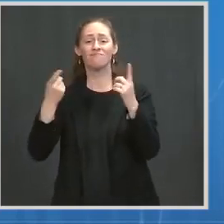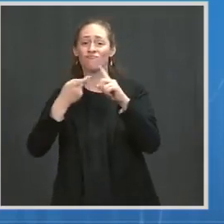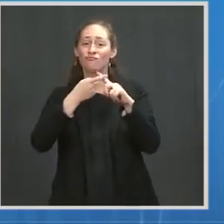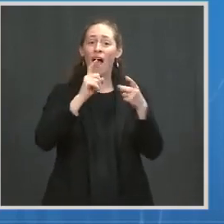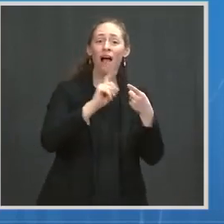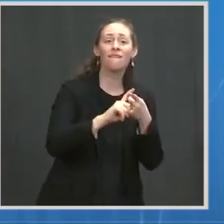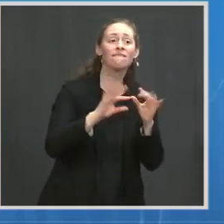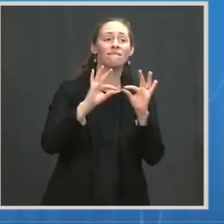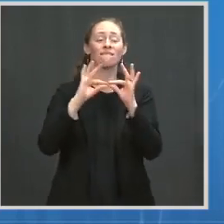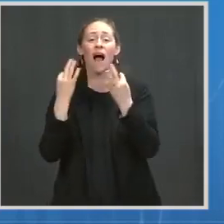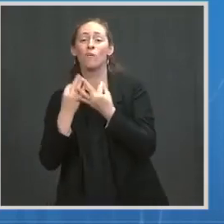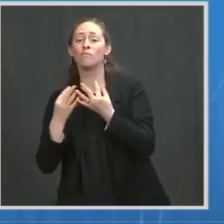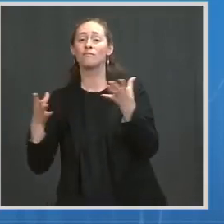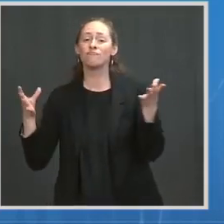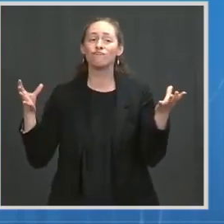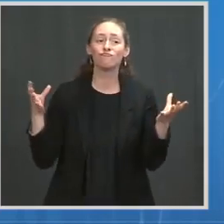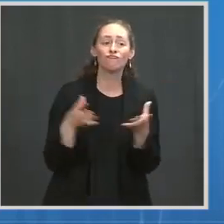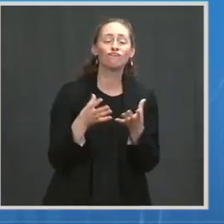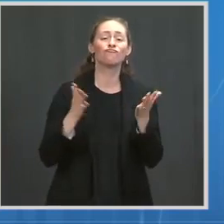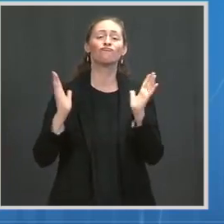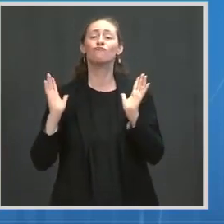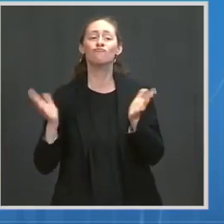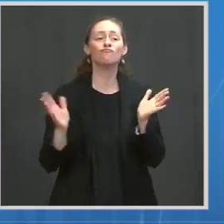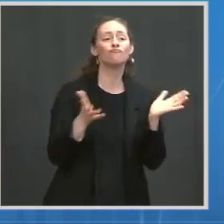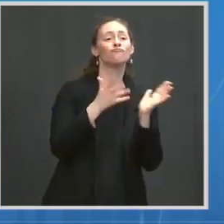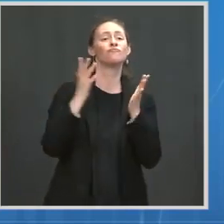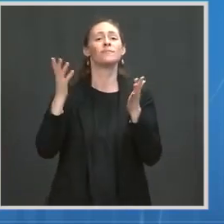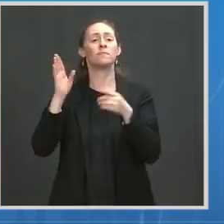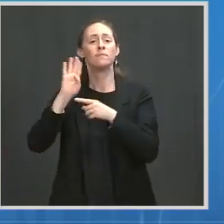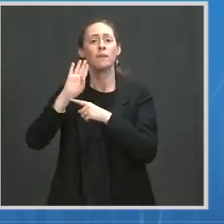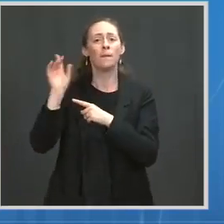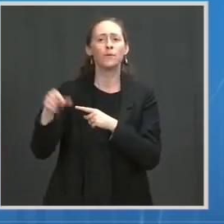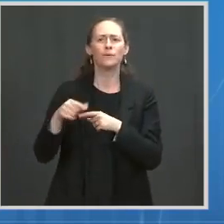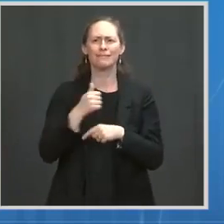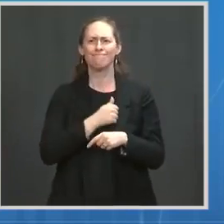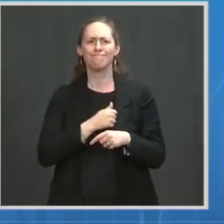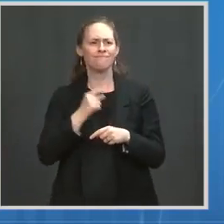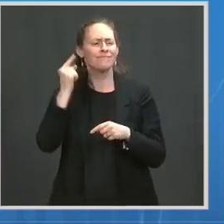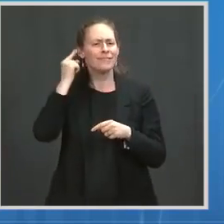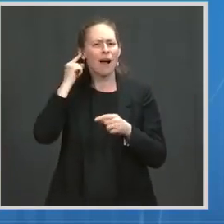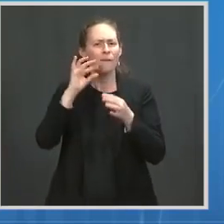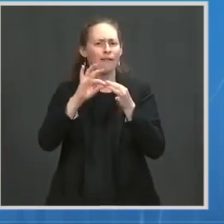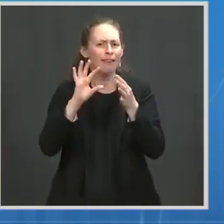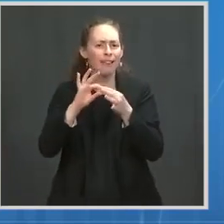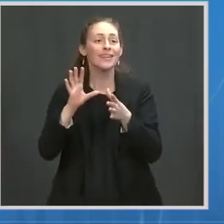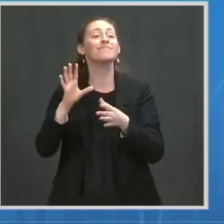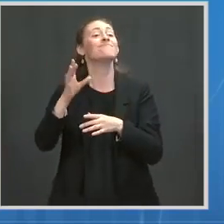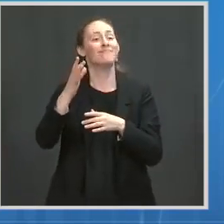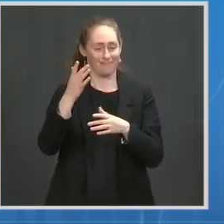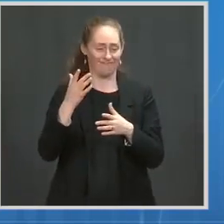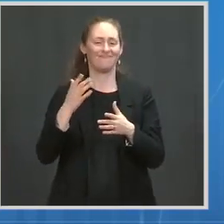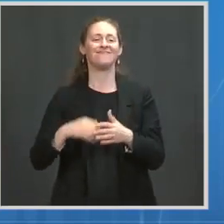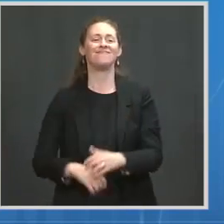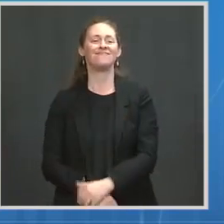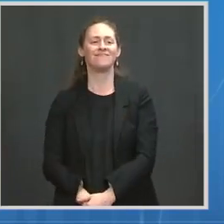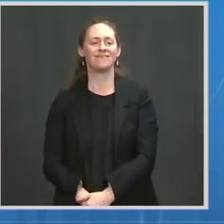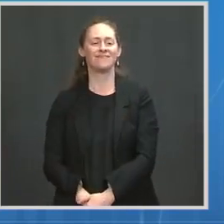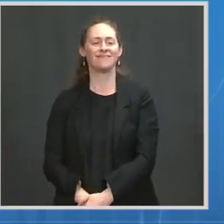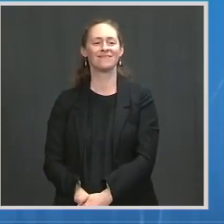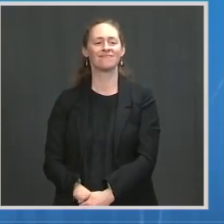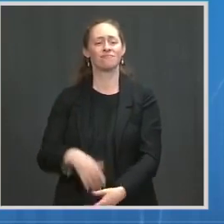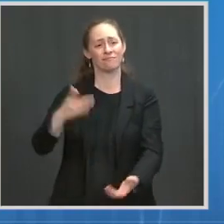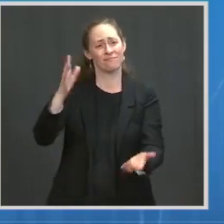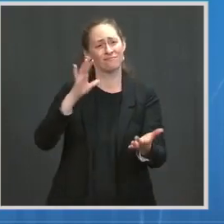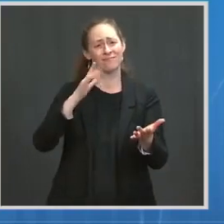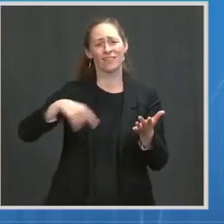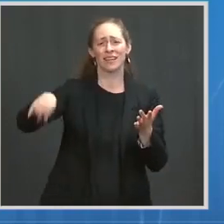picnics and bars at Miami. Thanks to vaccines, tens of millions of Americans are